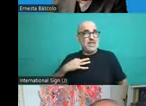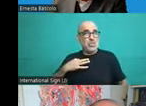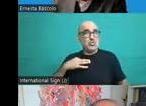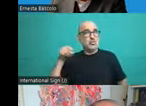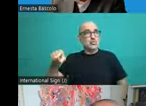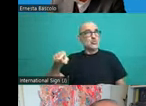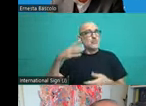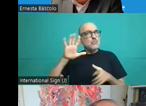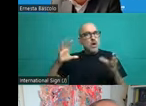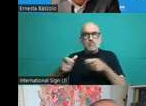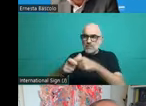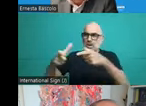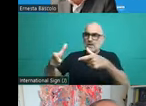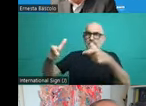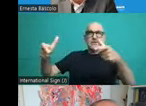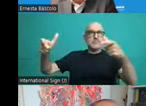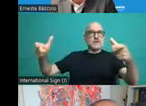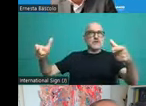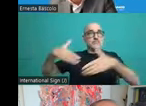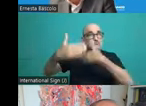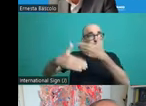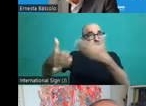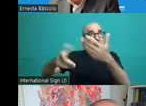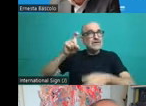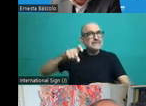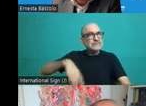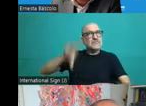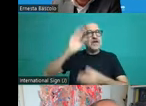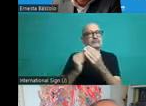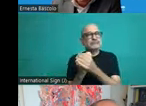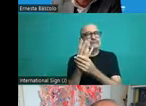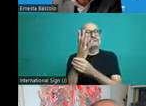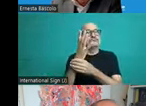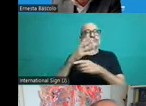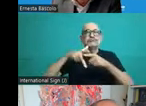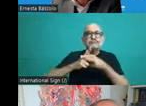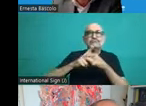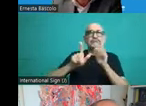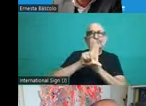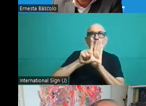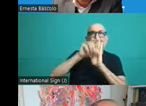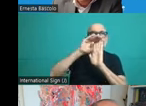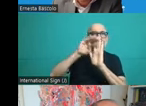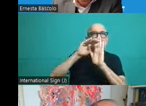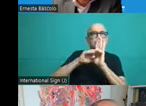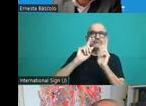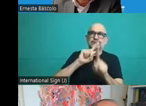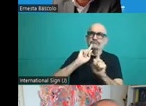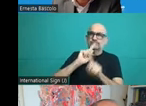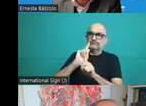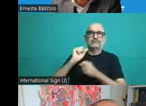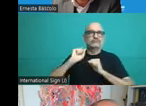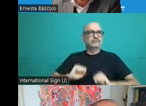address. And then we take into account the capacity to regulate those